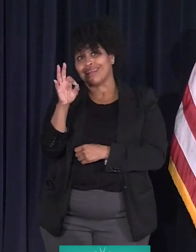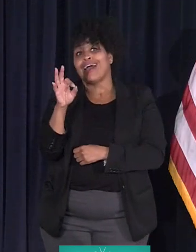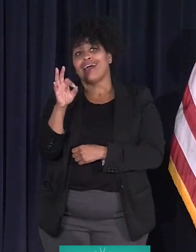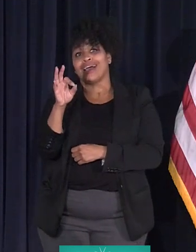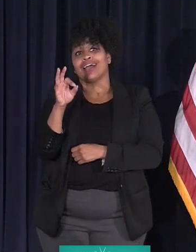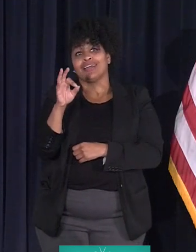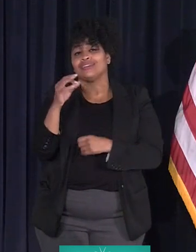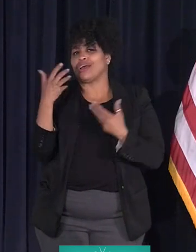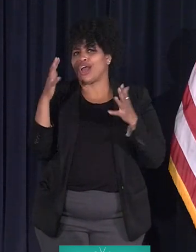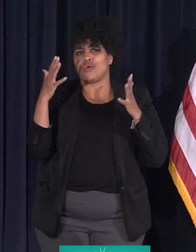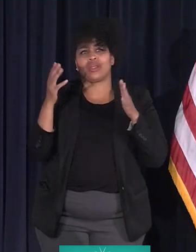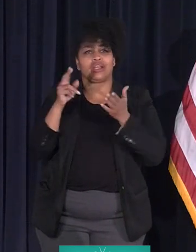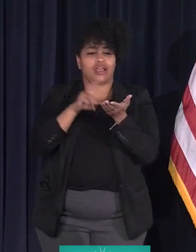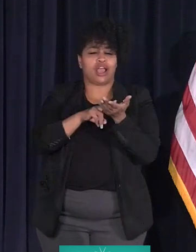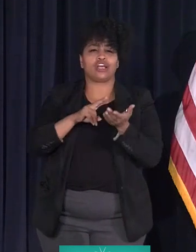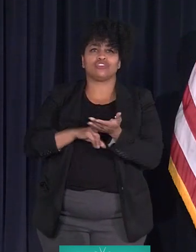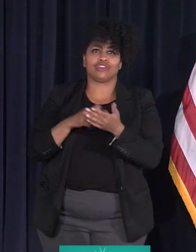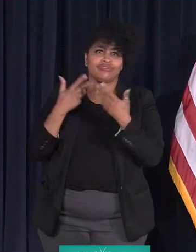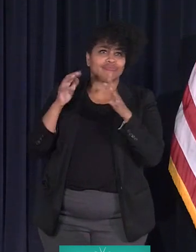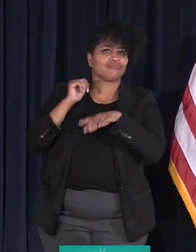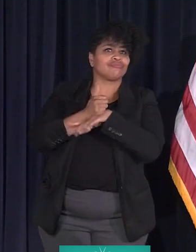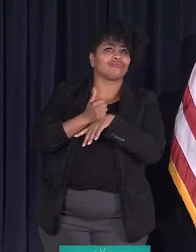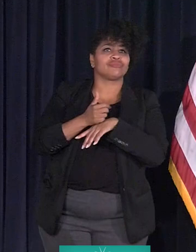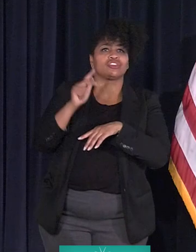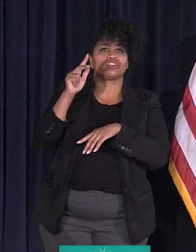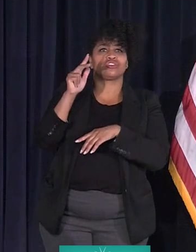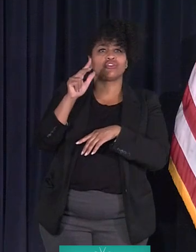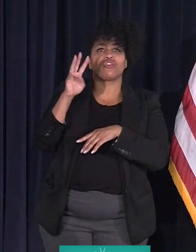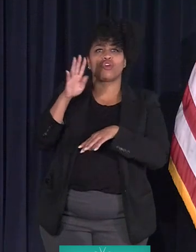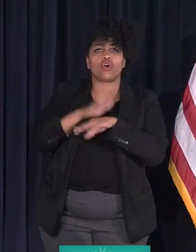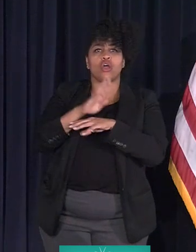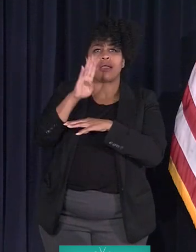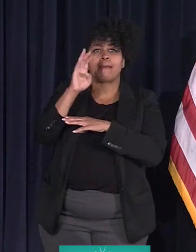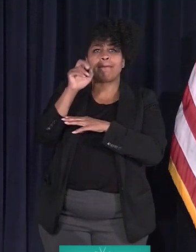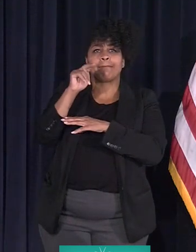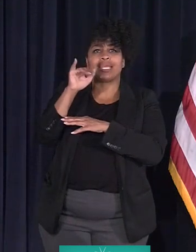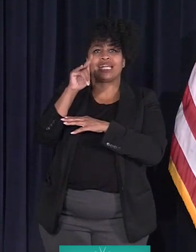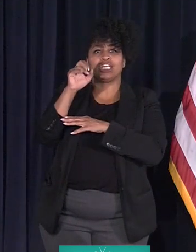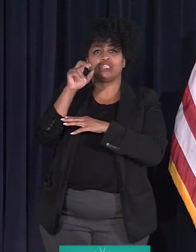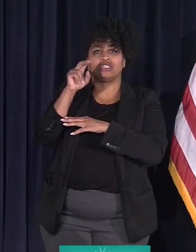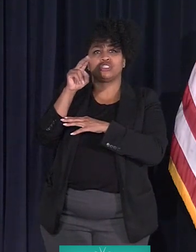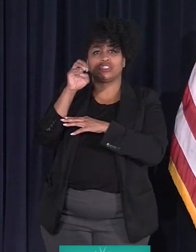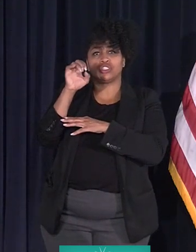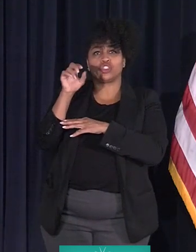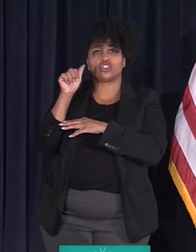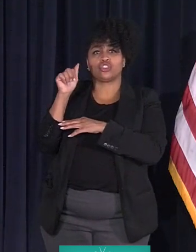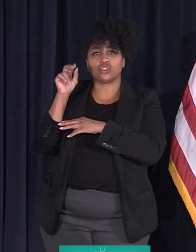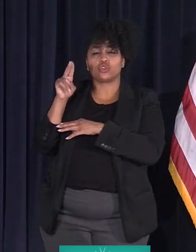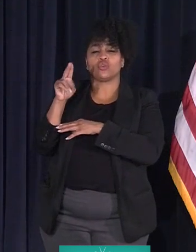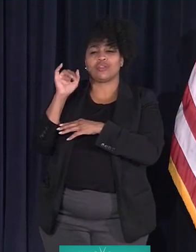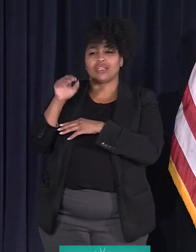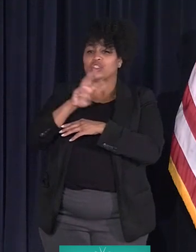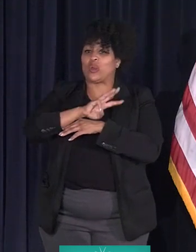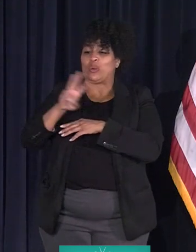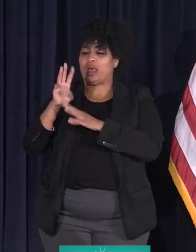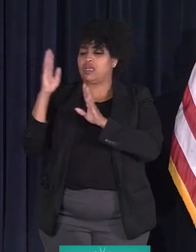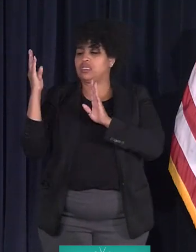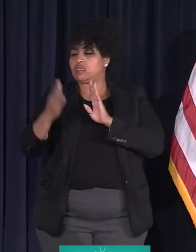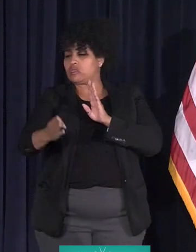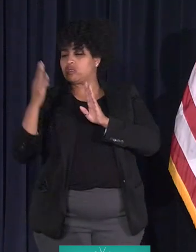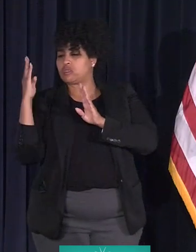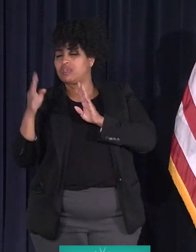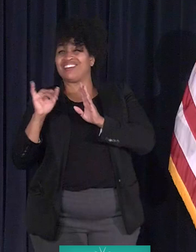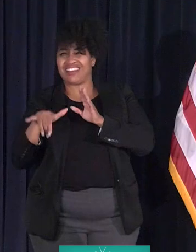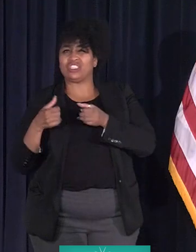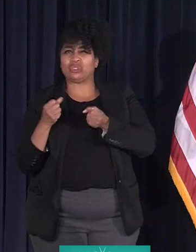already under contract, 34 on Beneteau. Beneteau is a street that runs immediately west of the plant and is probably the street